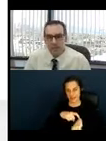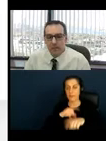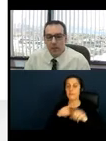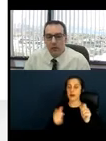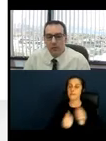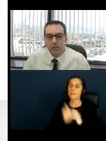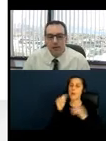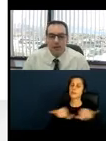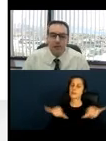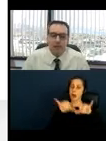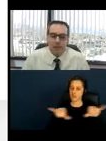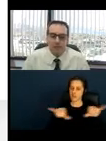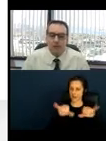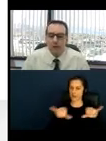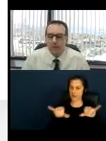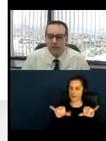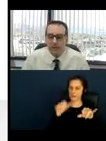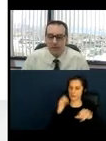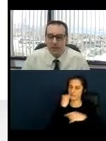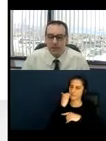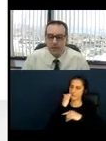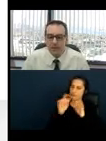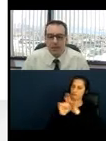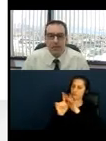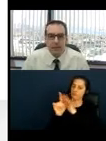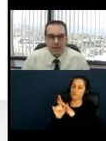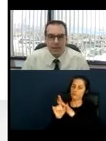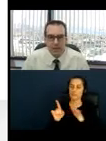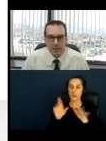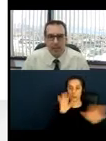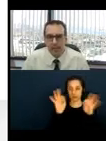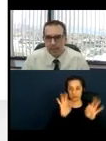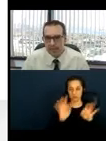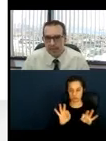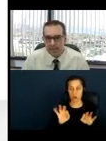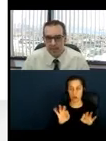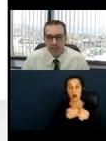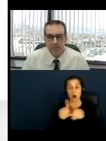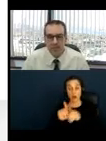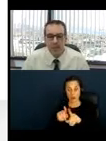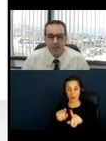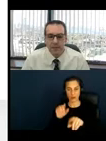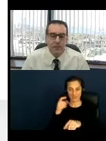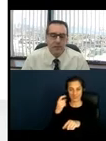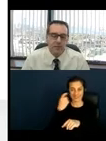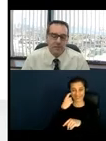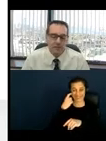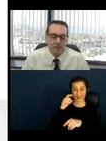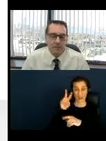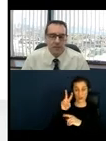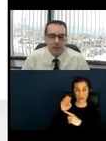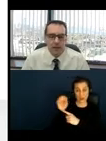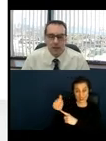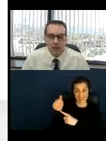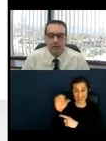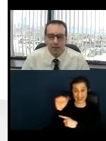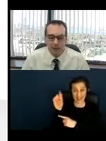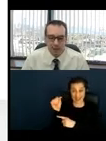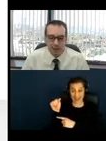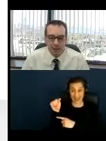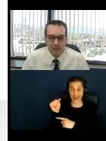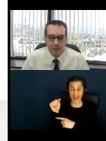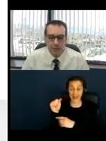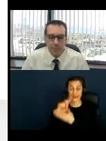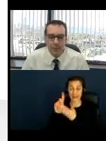along with providing you the collective obligations based on the 2010 ADA design standards and the 2006 AAV